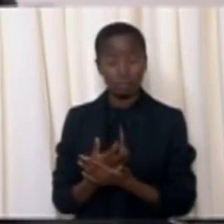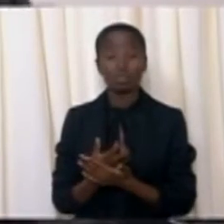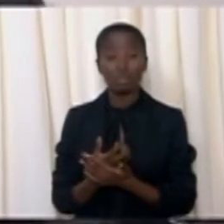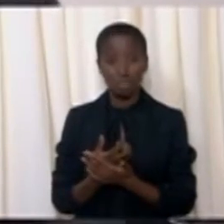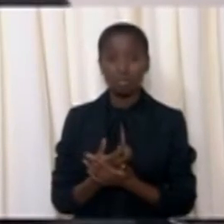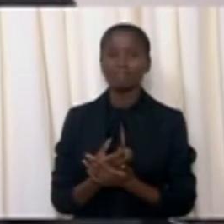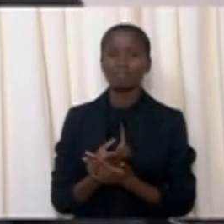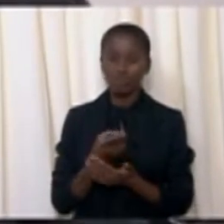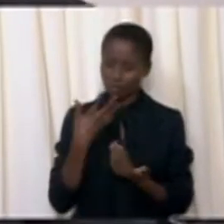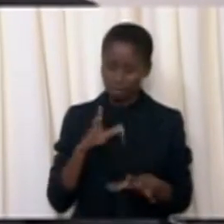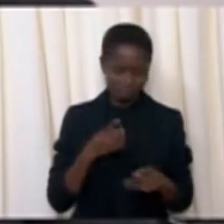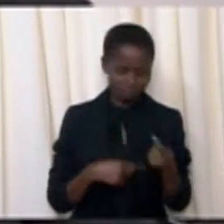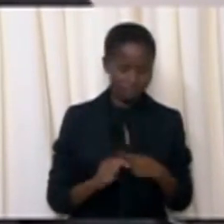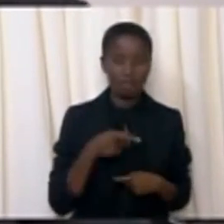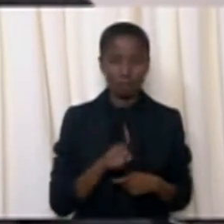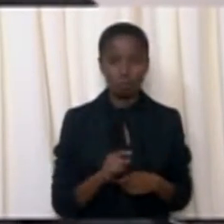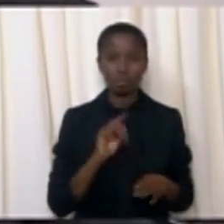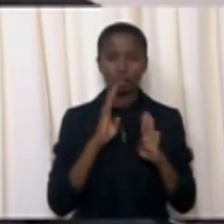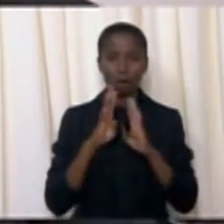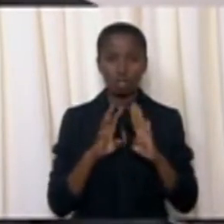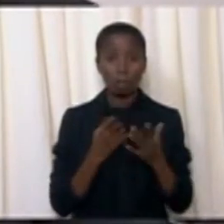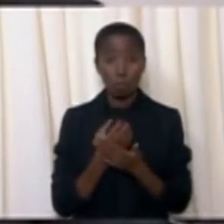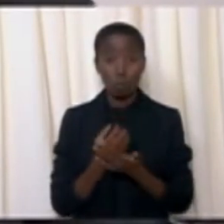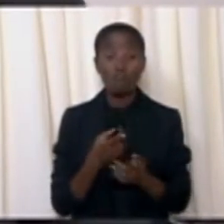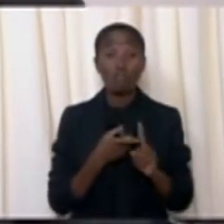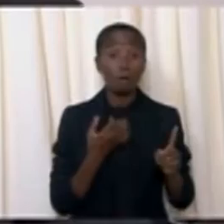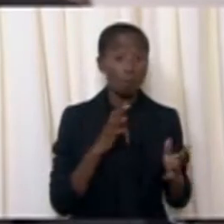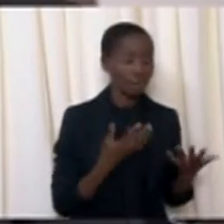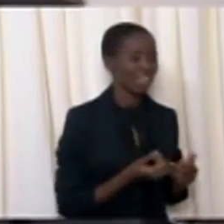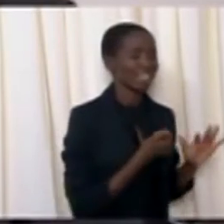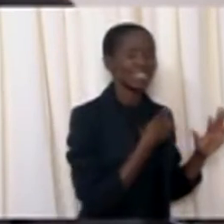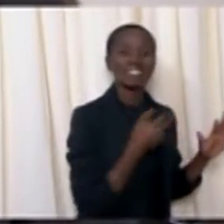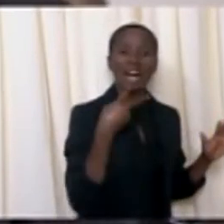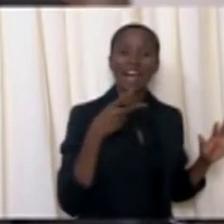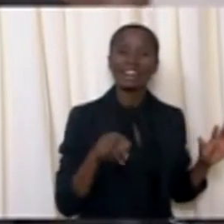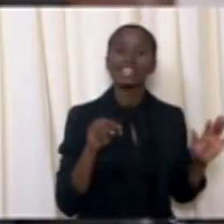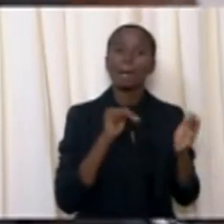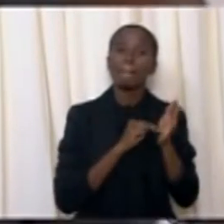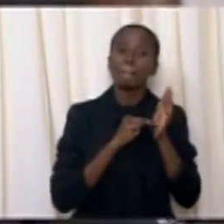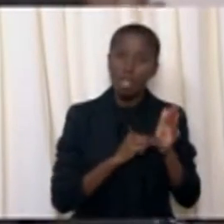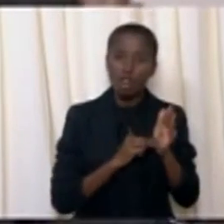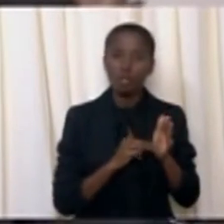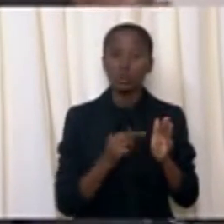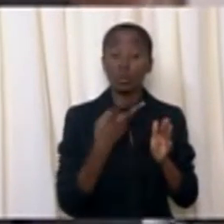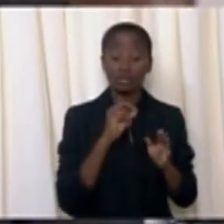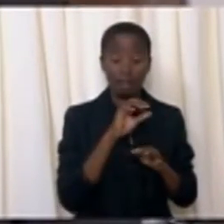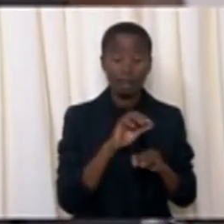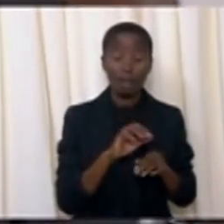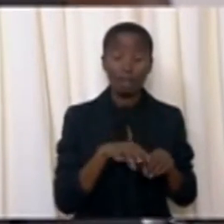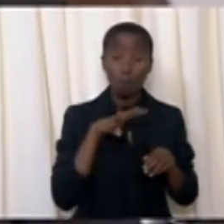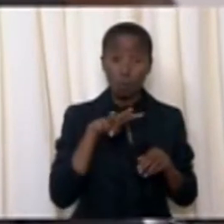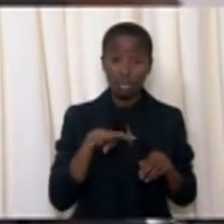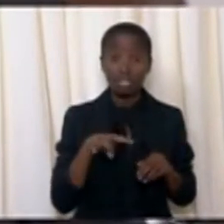its spend on the township economy from $600 million in 2014 to $6 billion